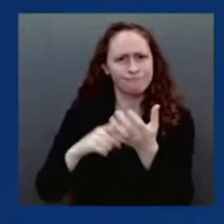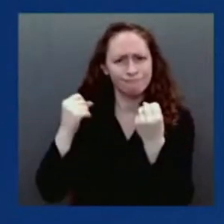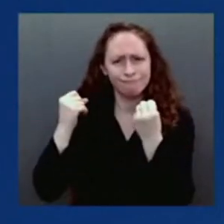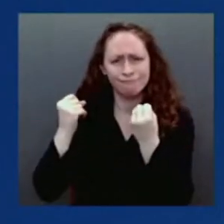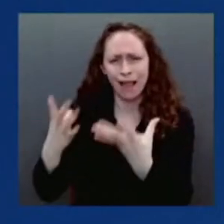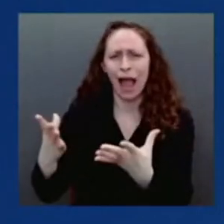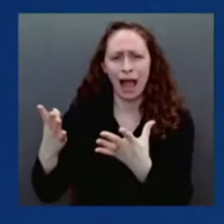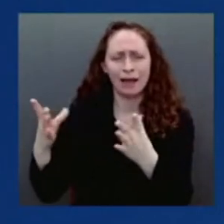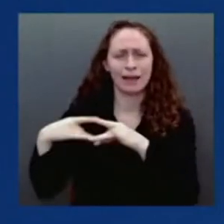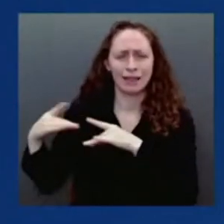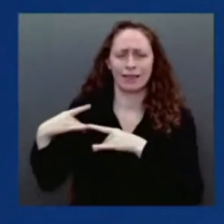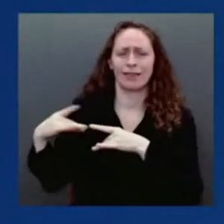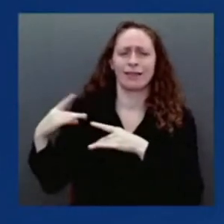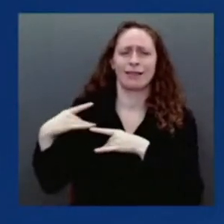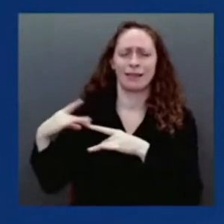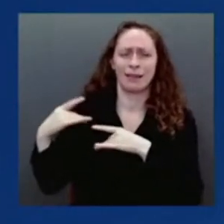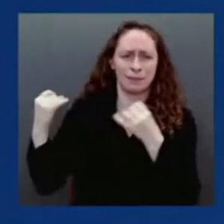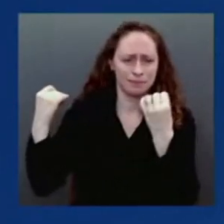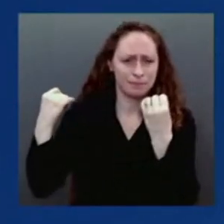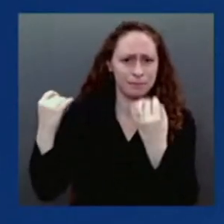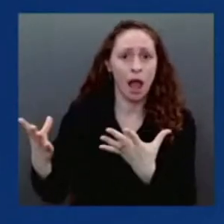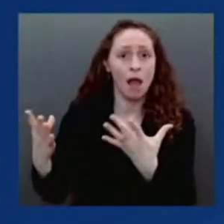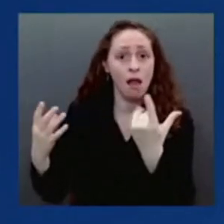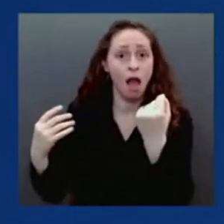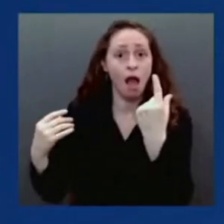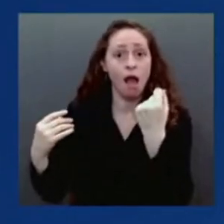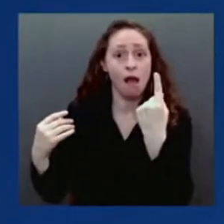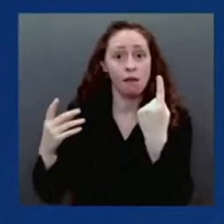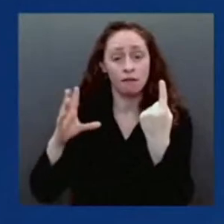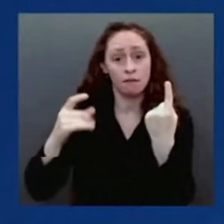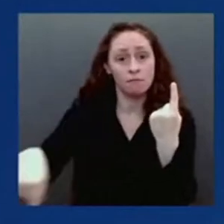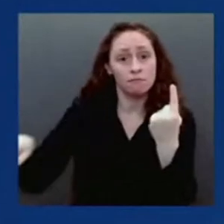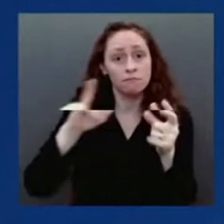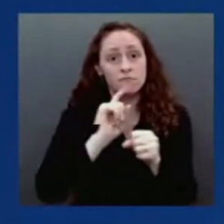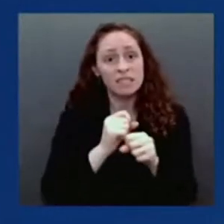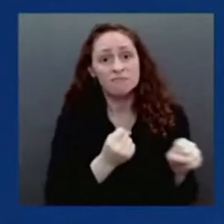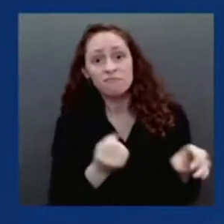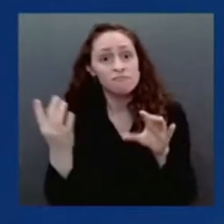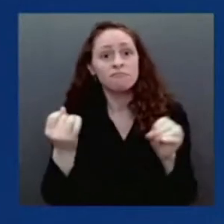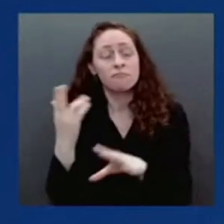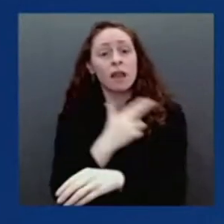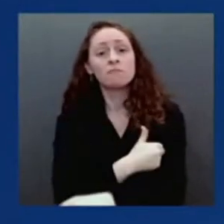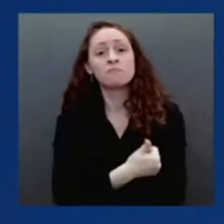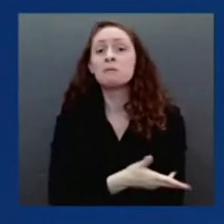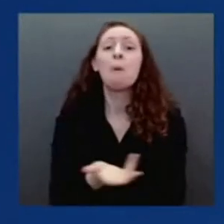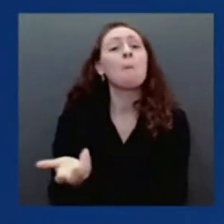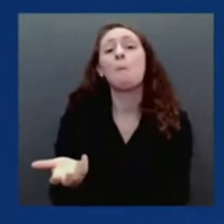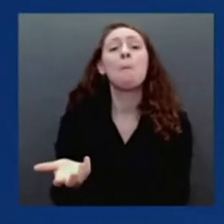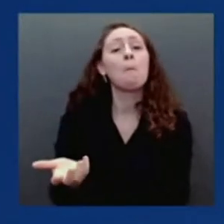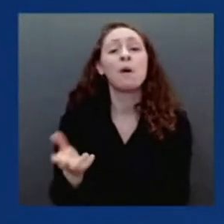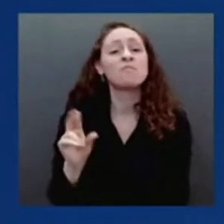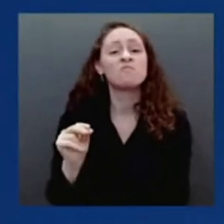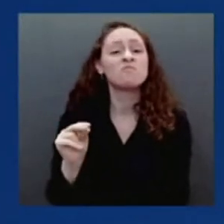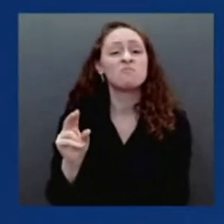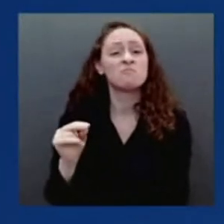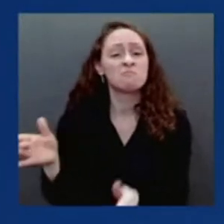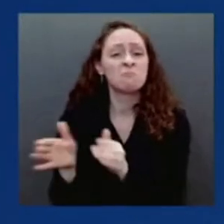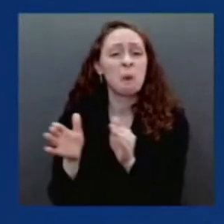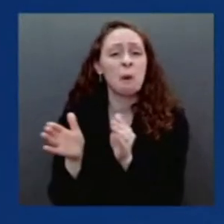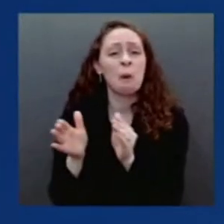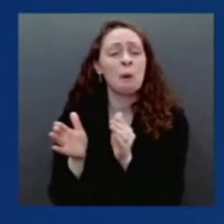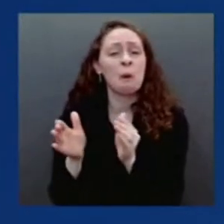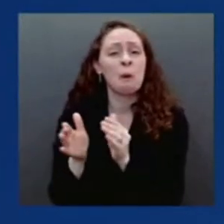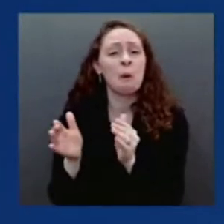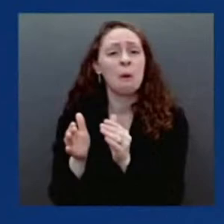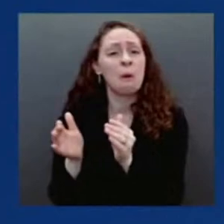increased at the same rate, and deaths remain low in comparison to the case counts. When looking